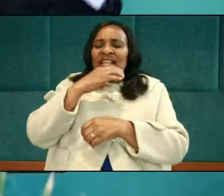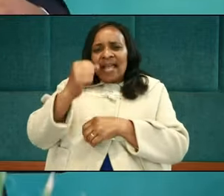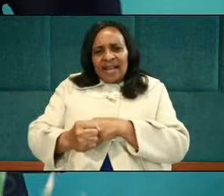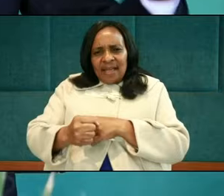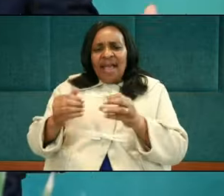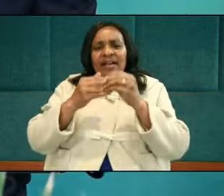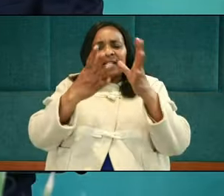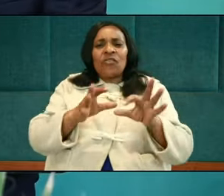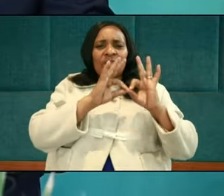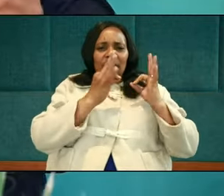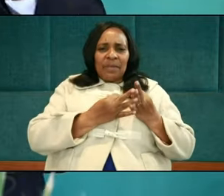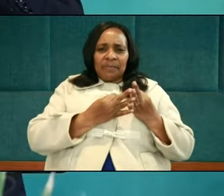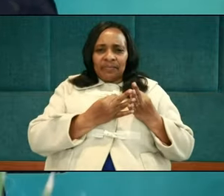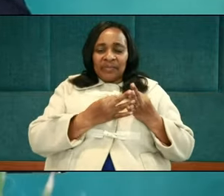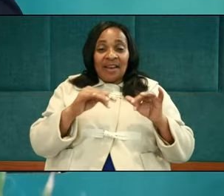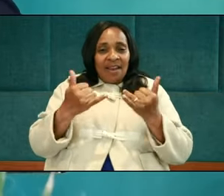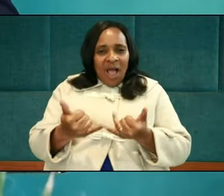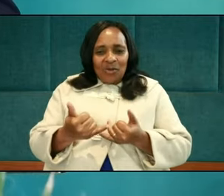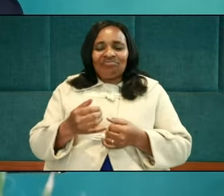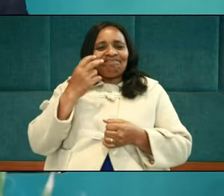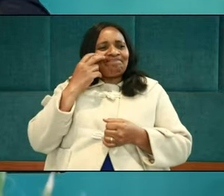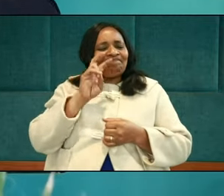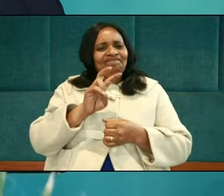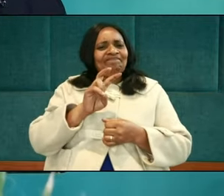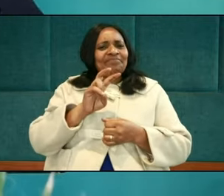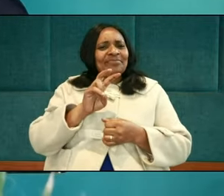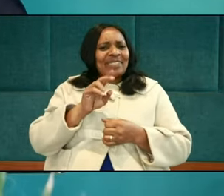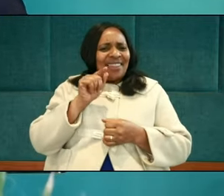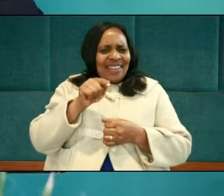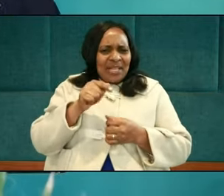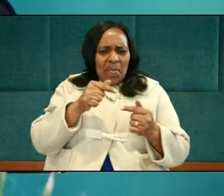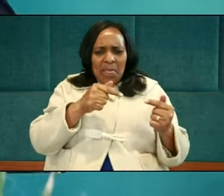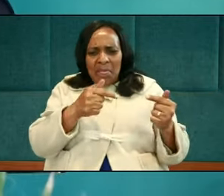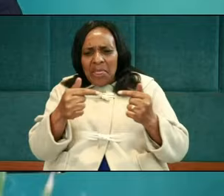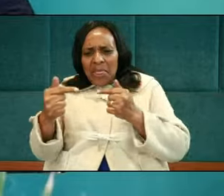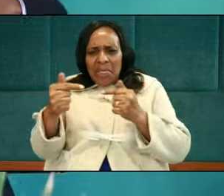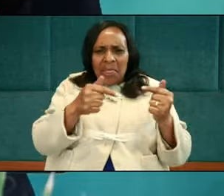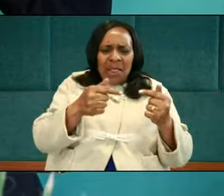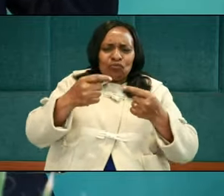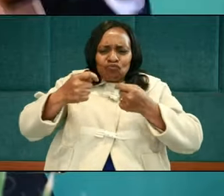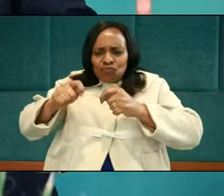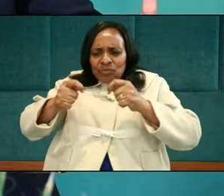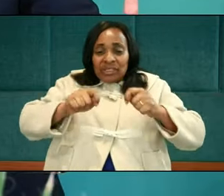He's the leader of the family. Now, he notices that there is a commotion or strife between his servants